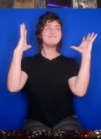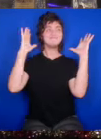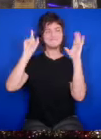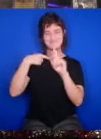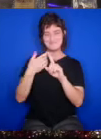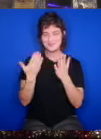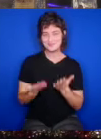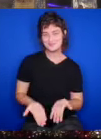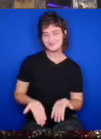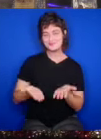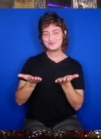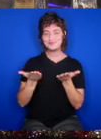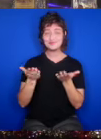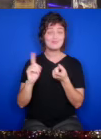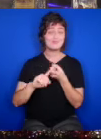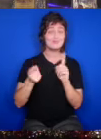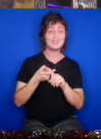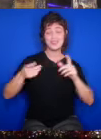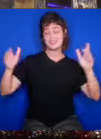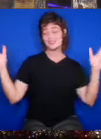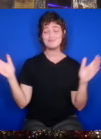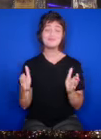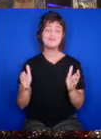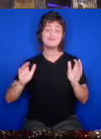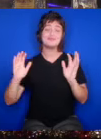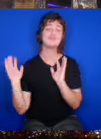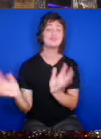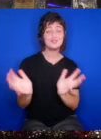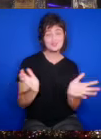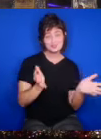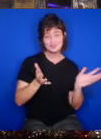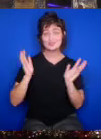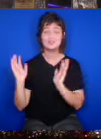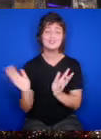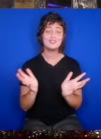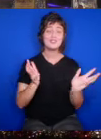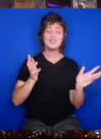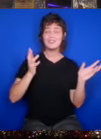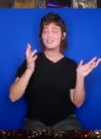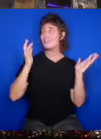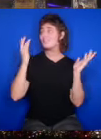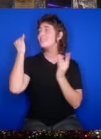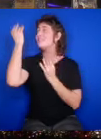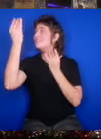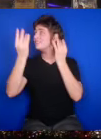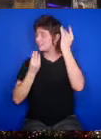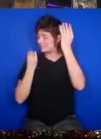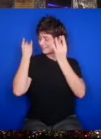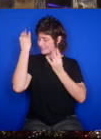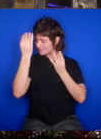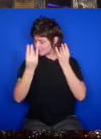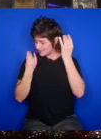I talk to friends and think about you. And